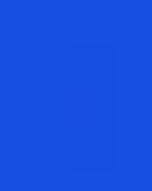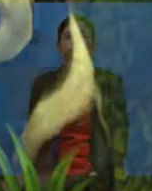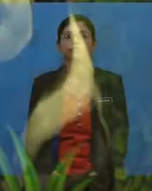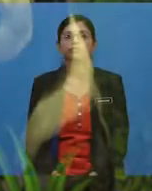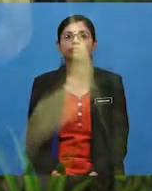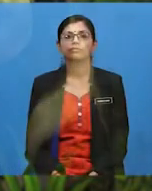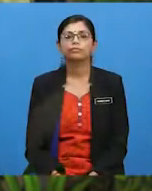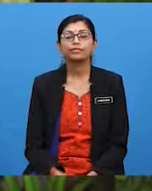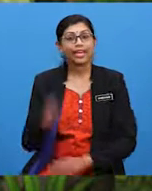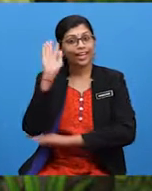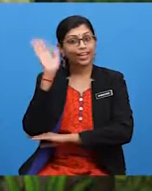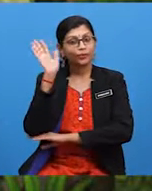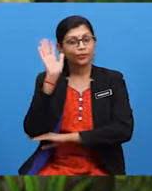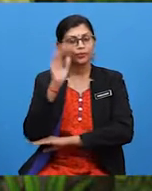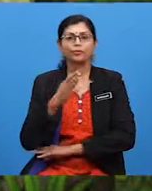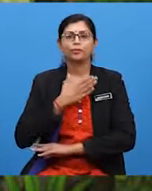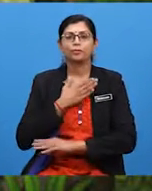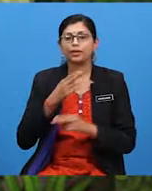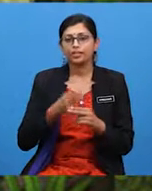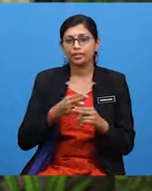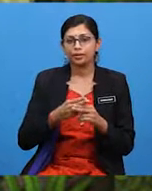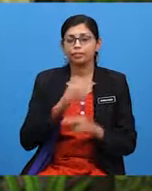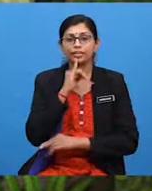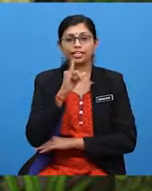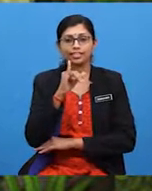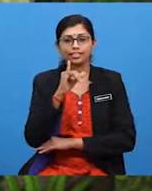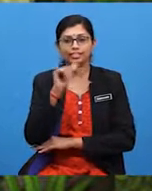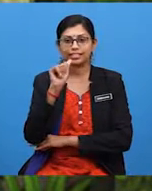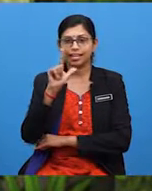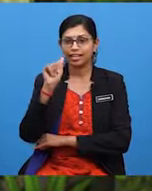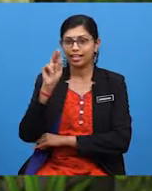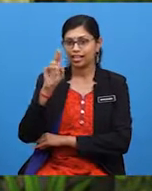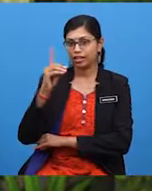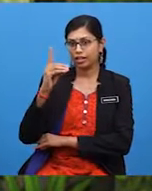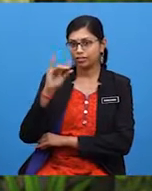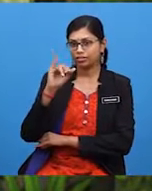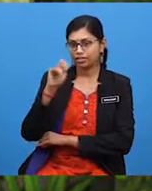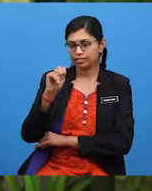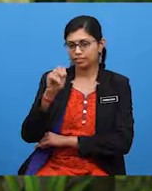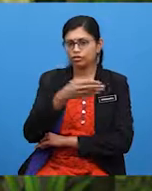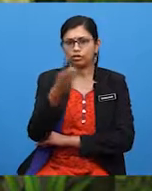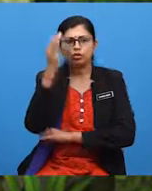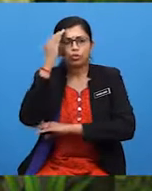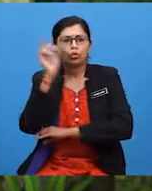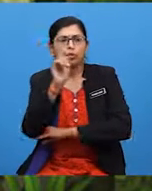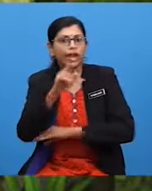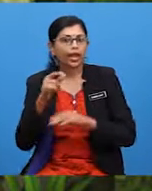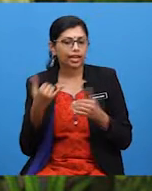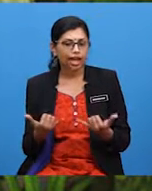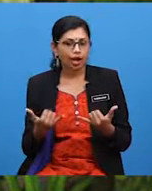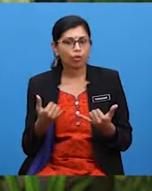Hello students, my name is Ifis Alauddin. Do you know where am I right now?